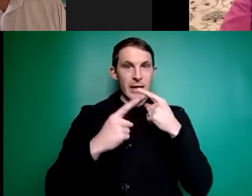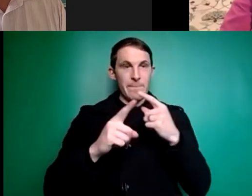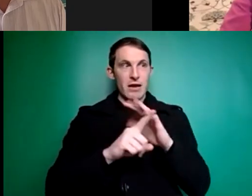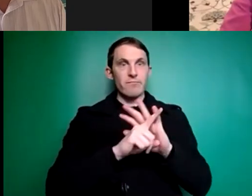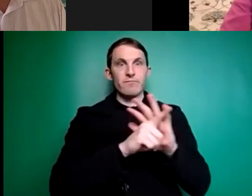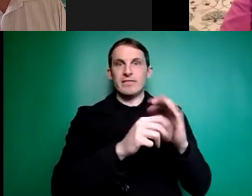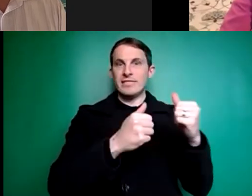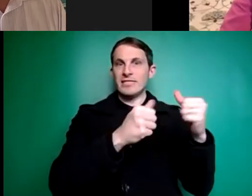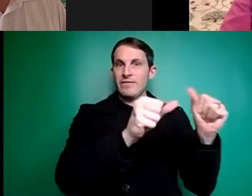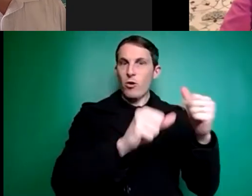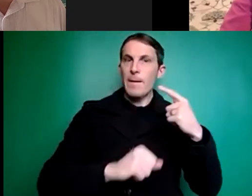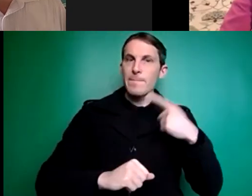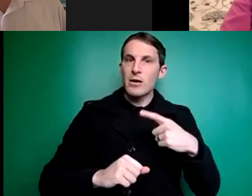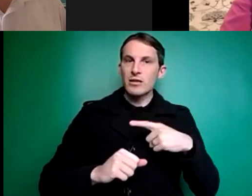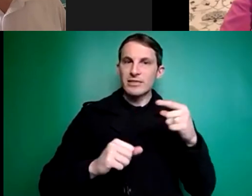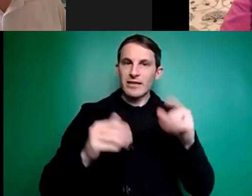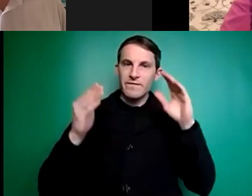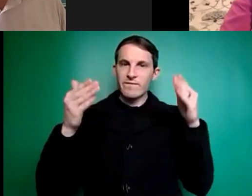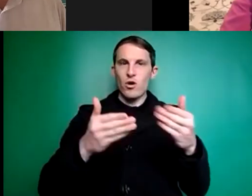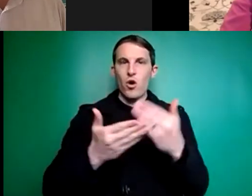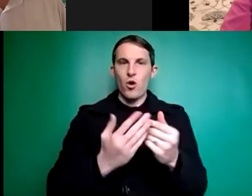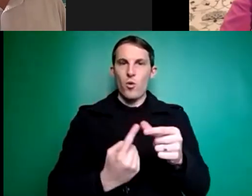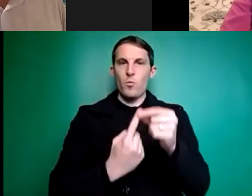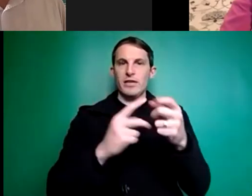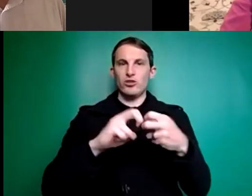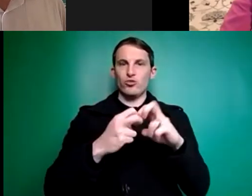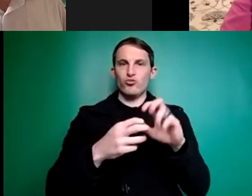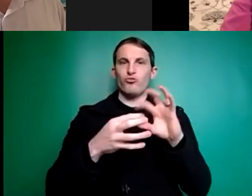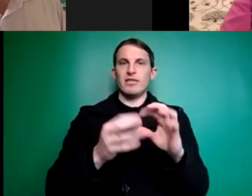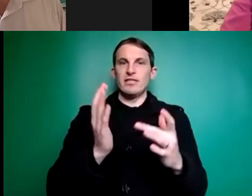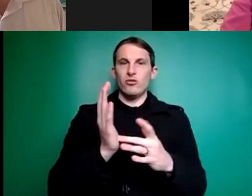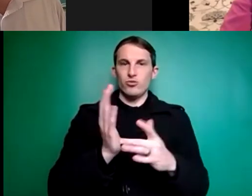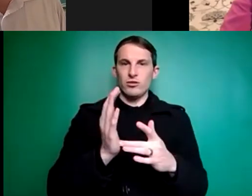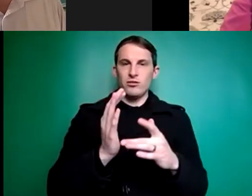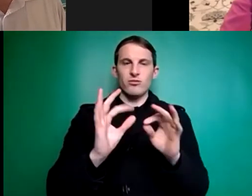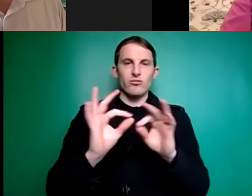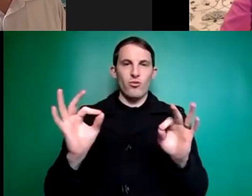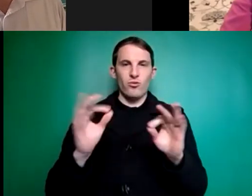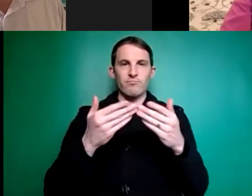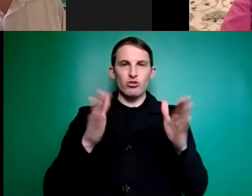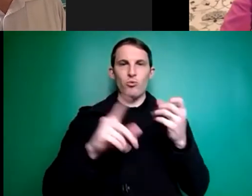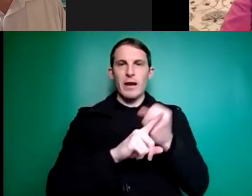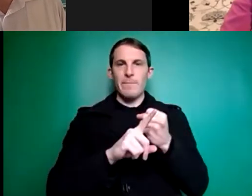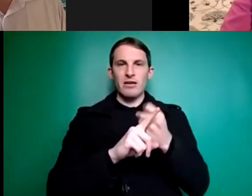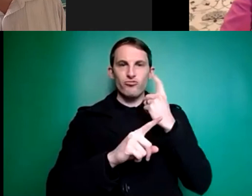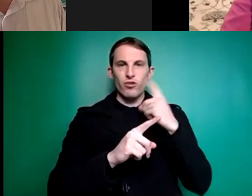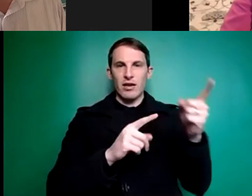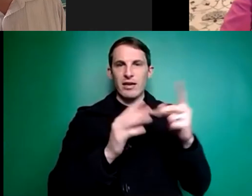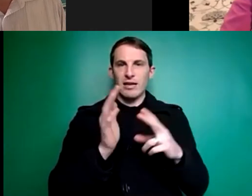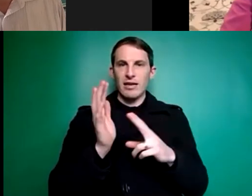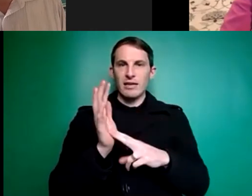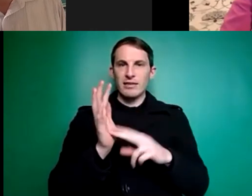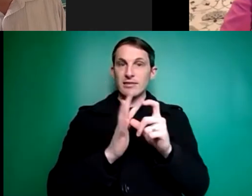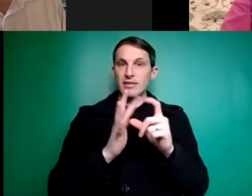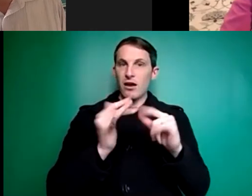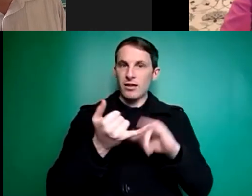because it's focused on a particular issue around technology than on a campaign to um try and extend the uh